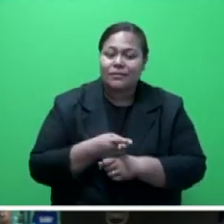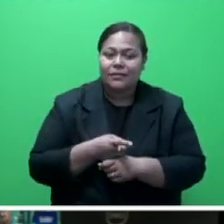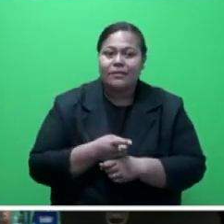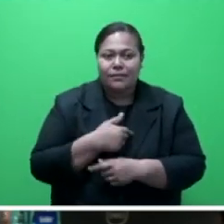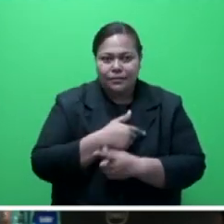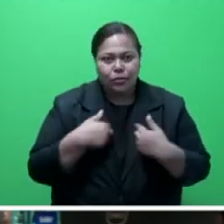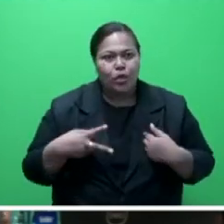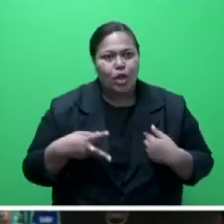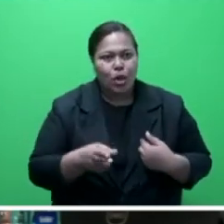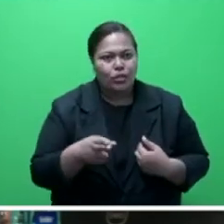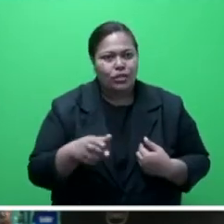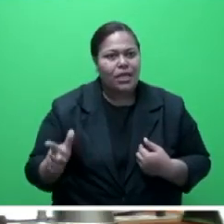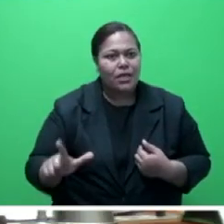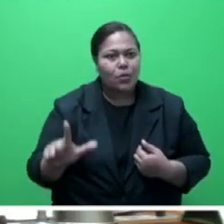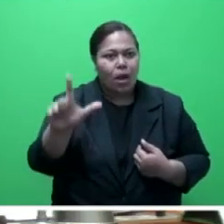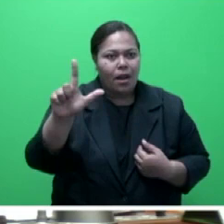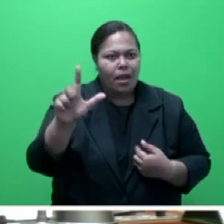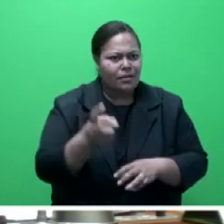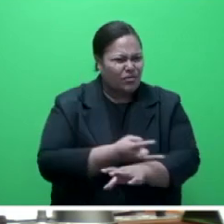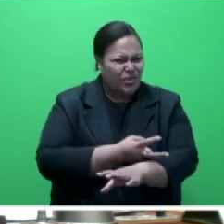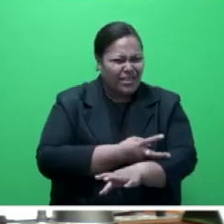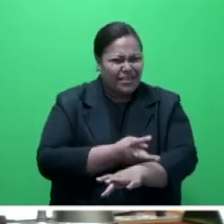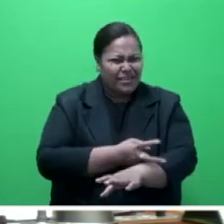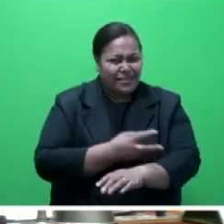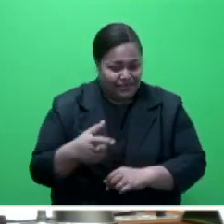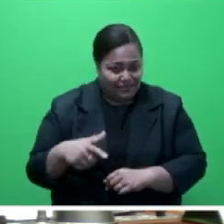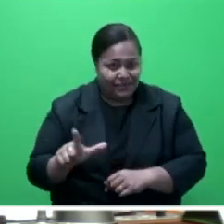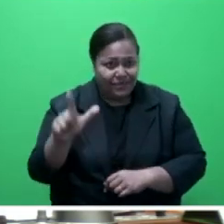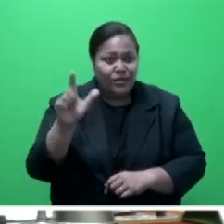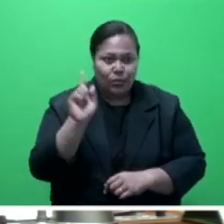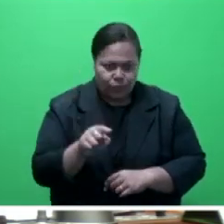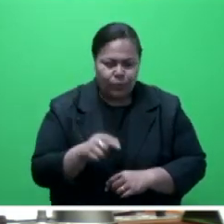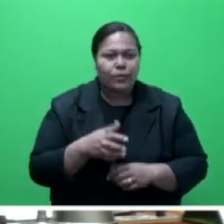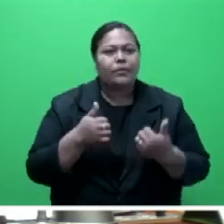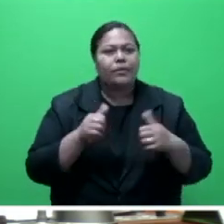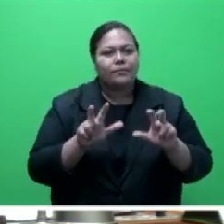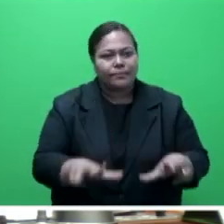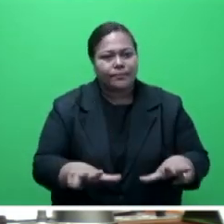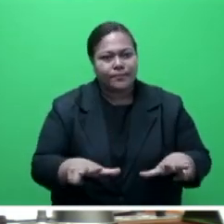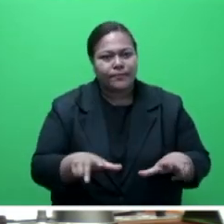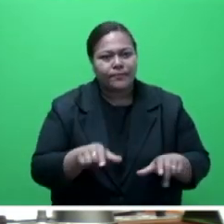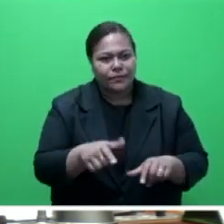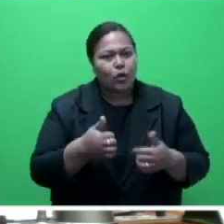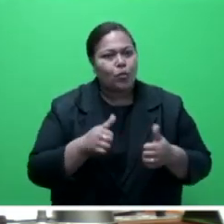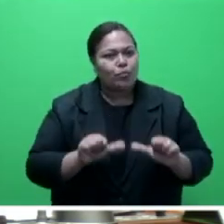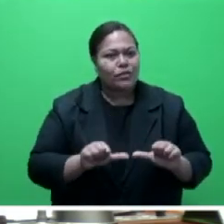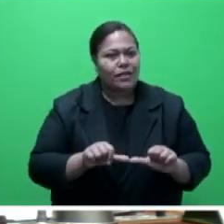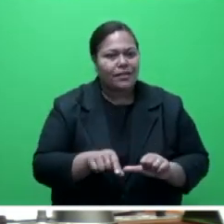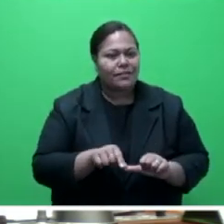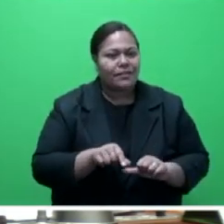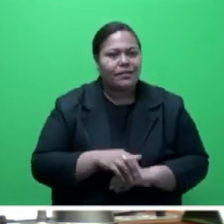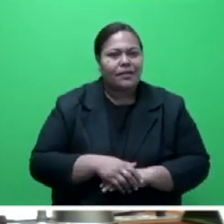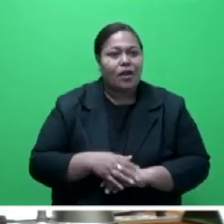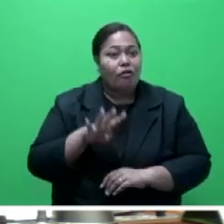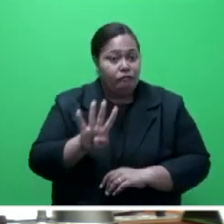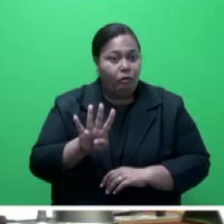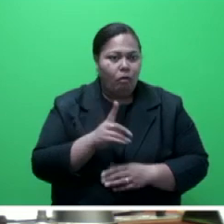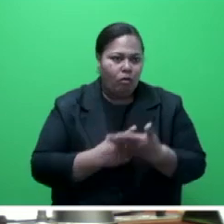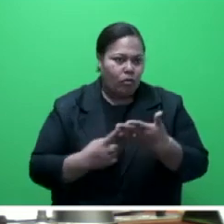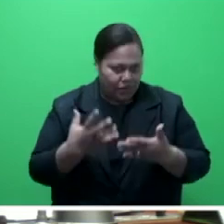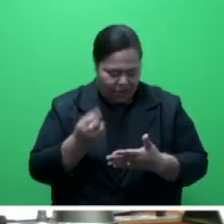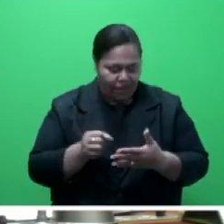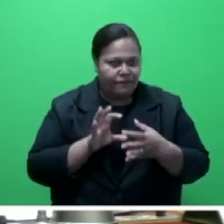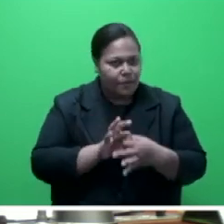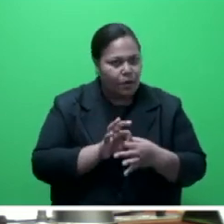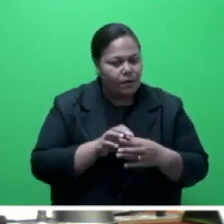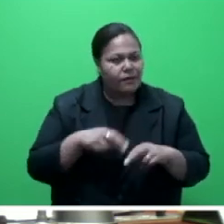aimed at conserving and protecting Fiji's endemic crested iguana species, four species that we have. Yandua Tamba is